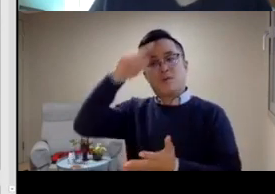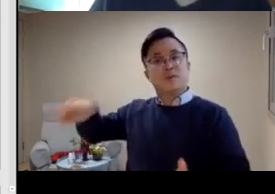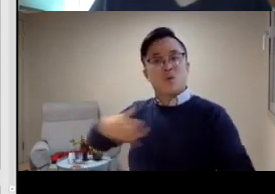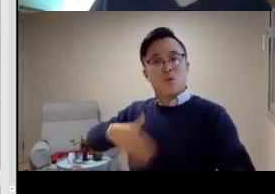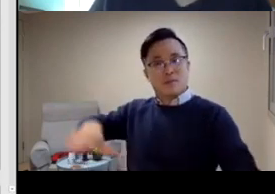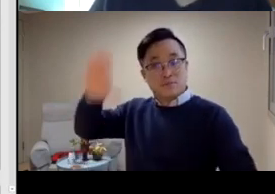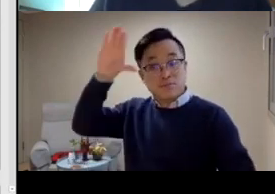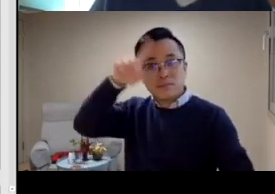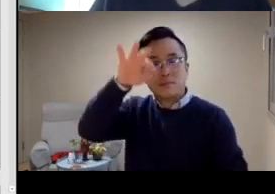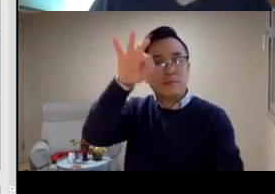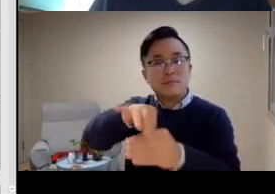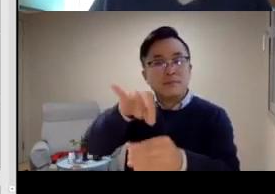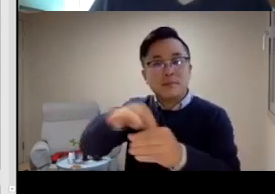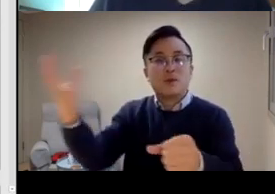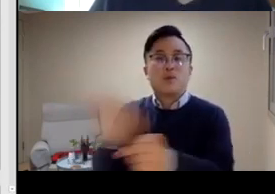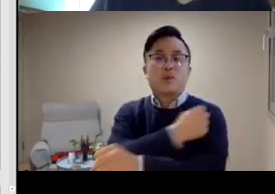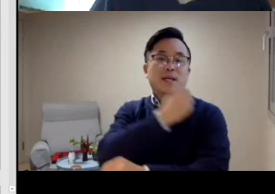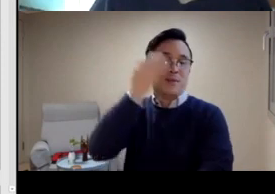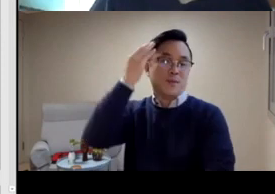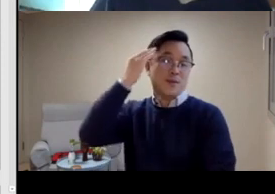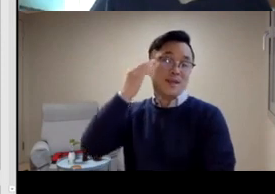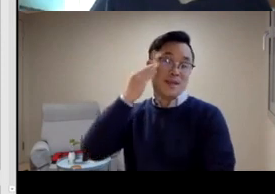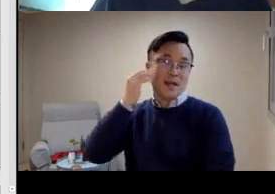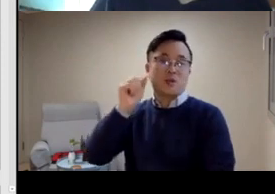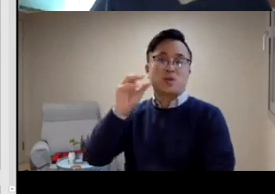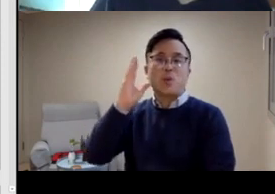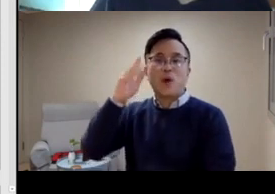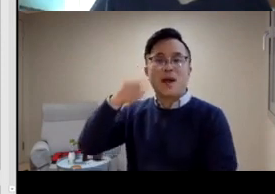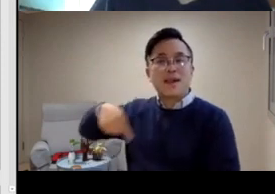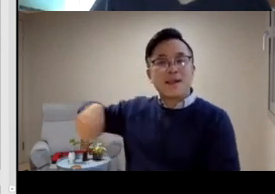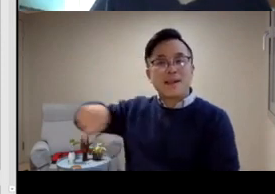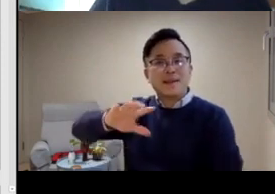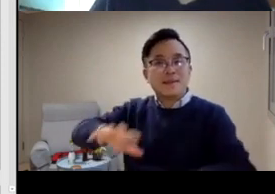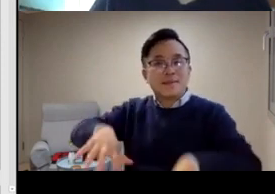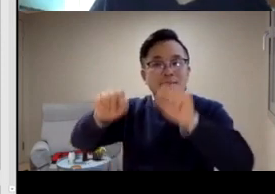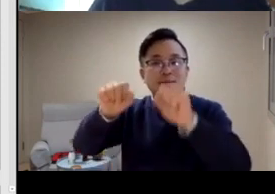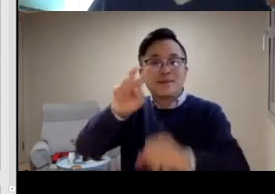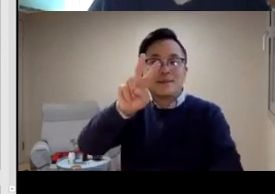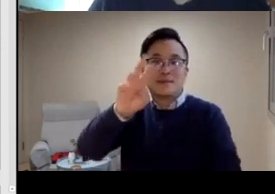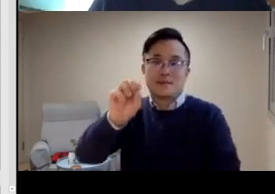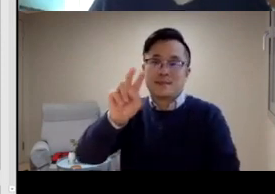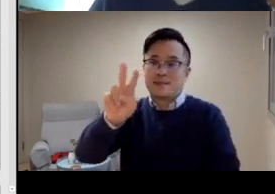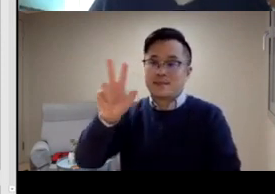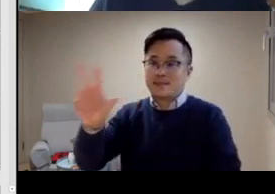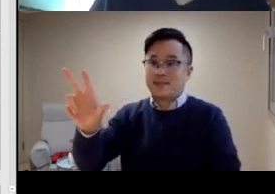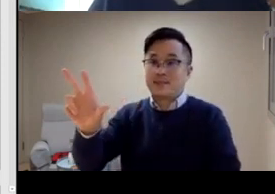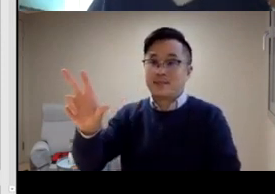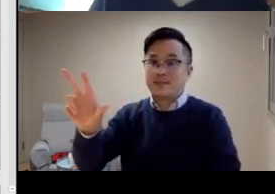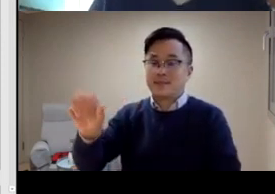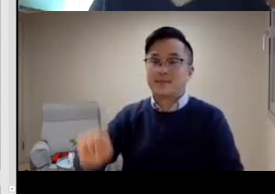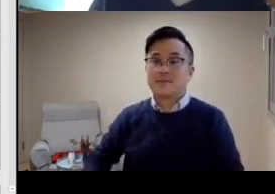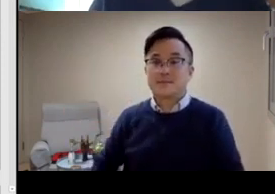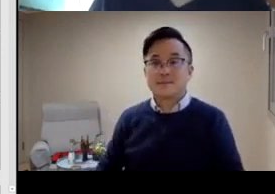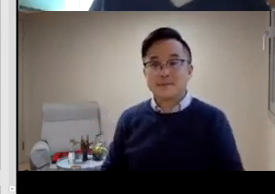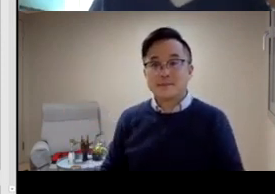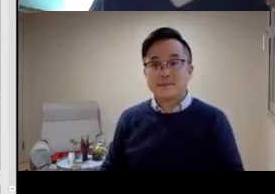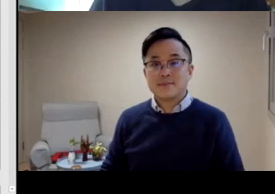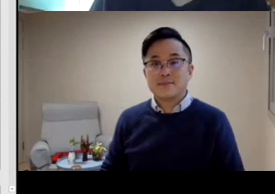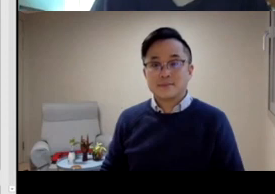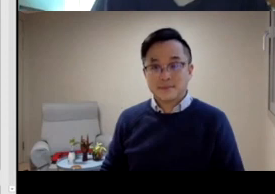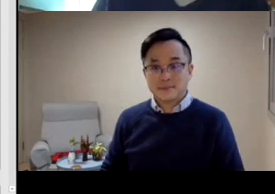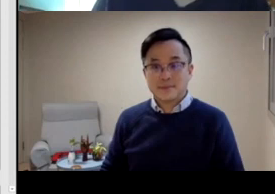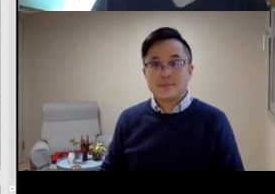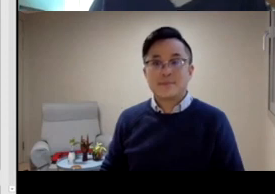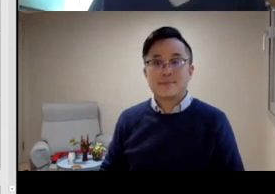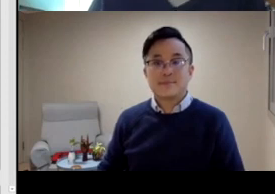made a presentation there. And we're very, very excited about the fact that all of the Deaf, the Deaf people that attended the World Federation